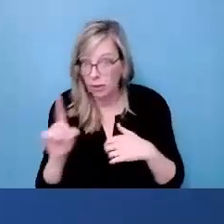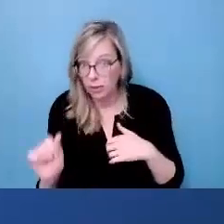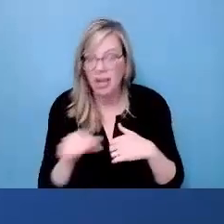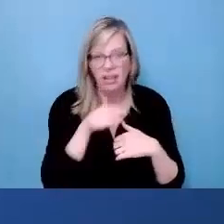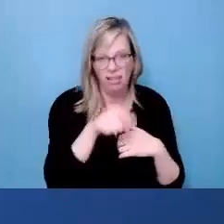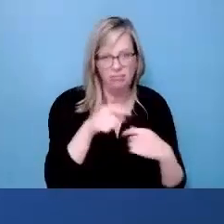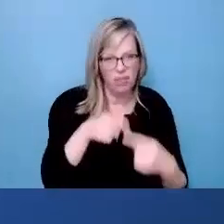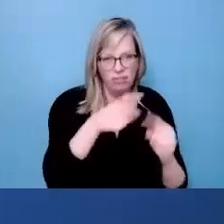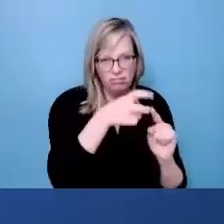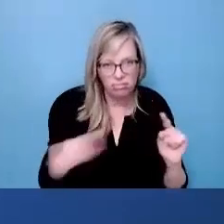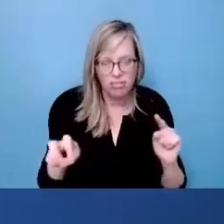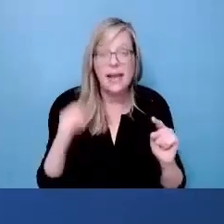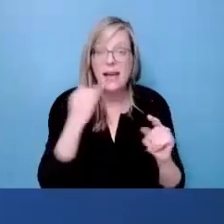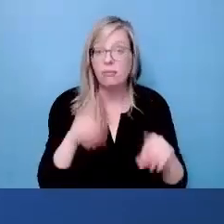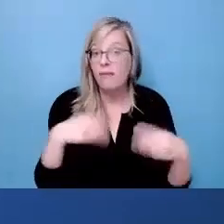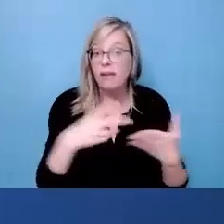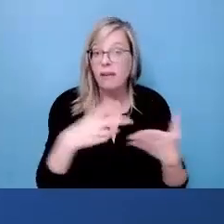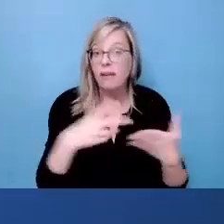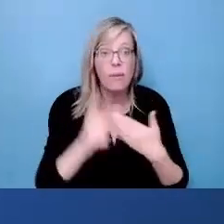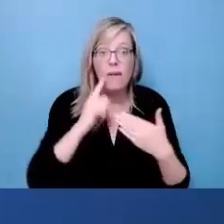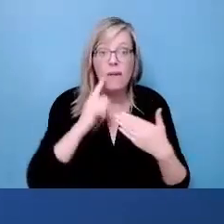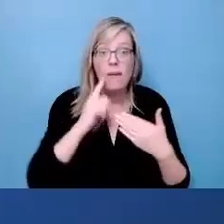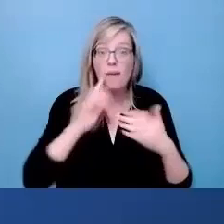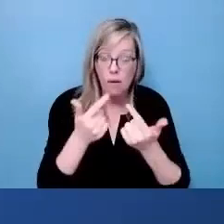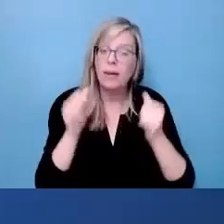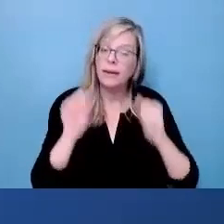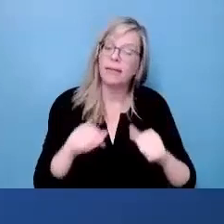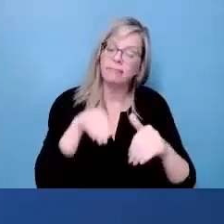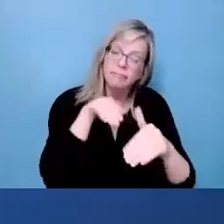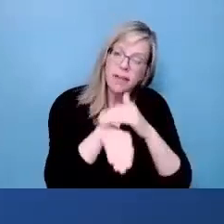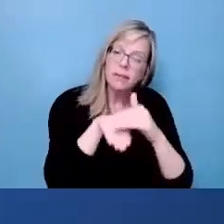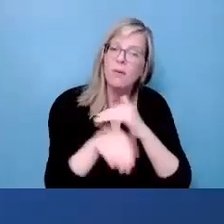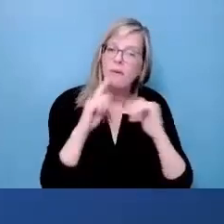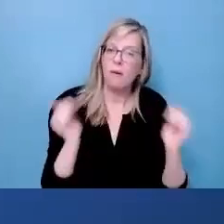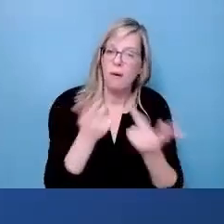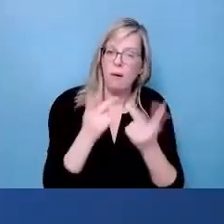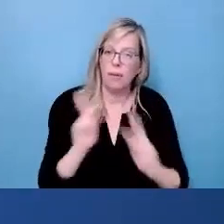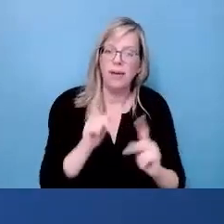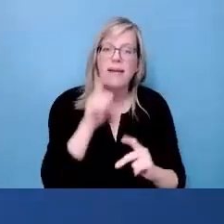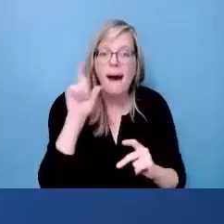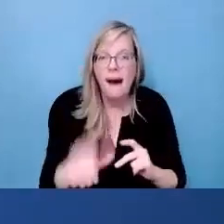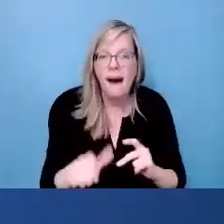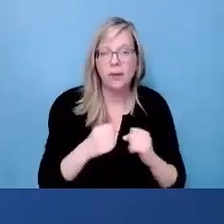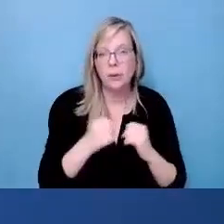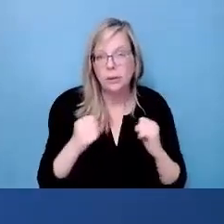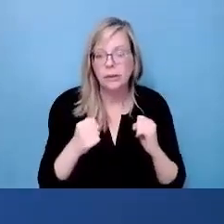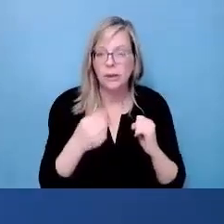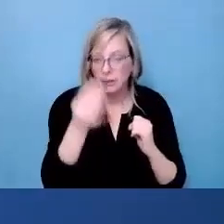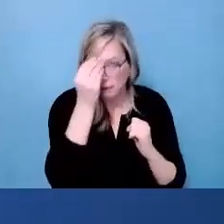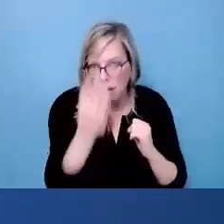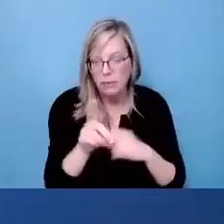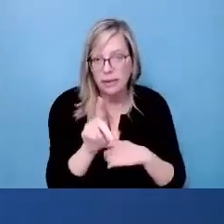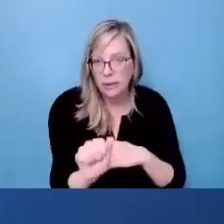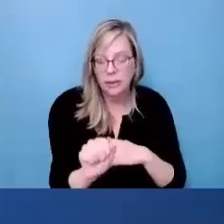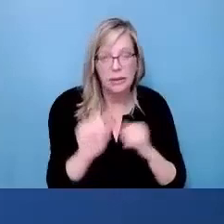transition from school to work and programming open to everyone can be more inclusive and accessible and means that students don't have to disclose their